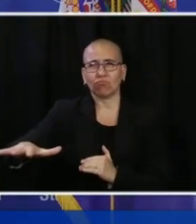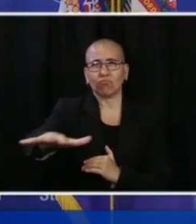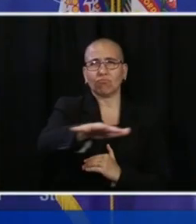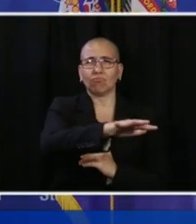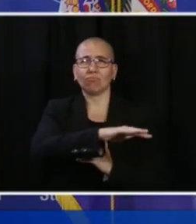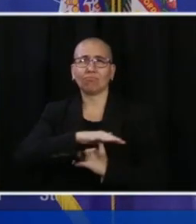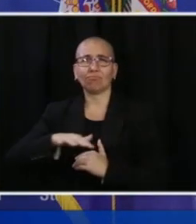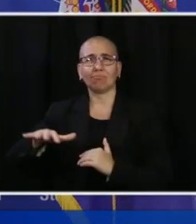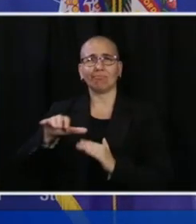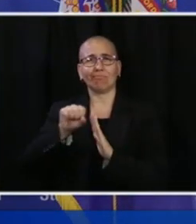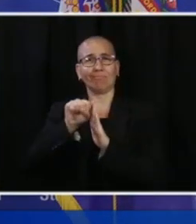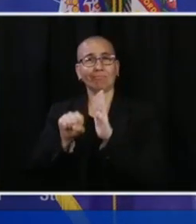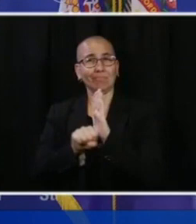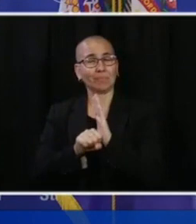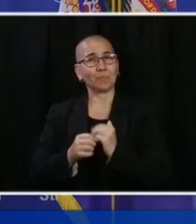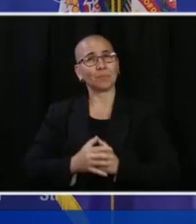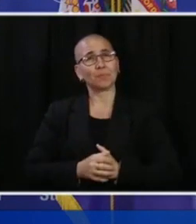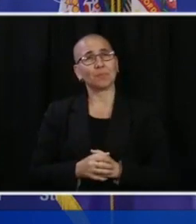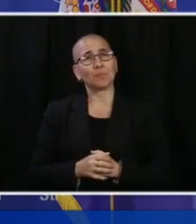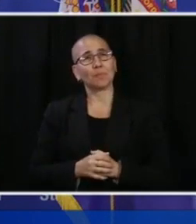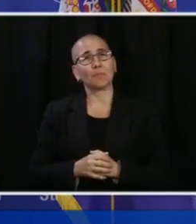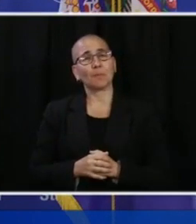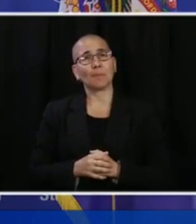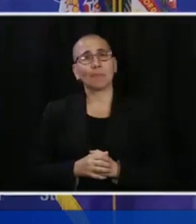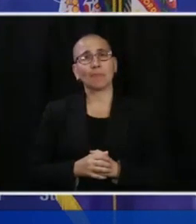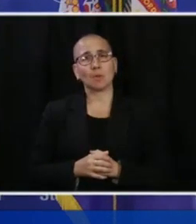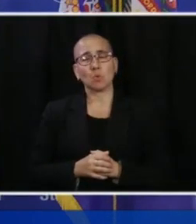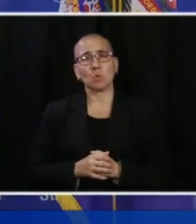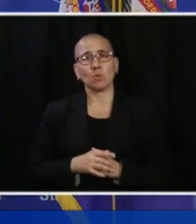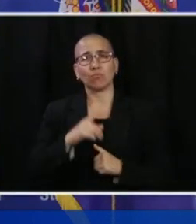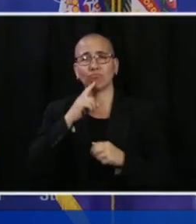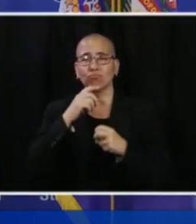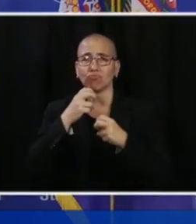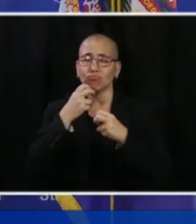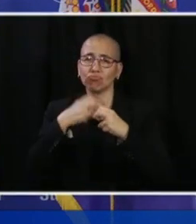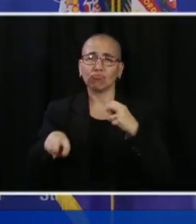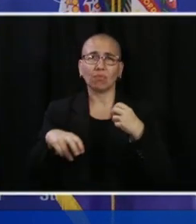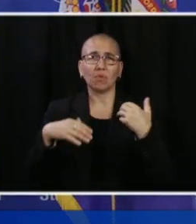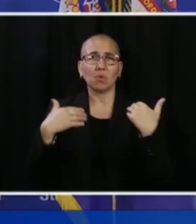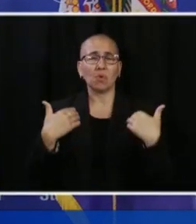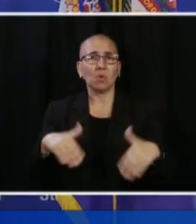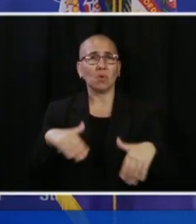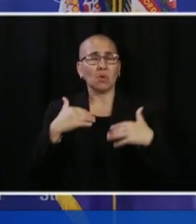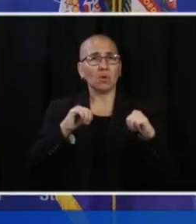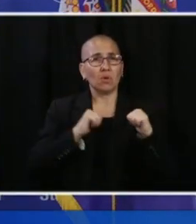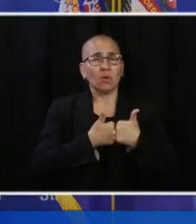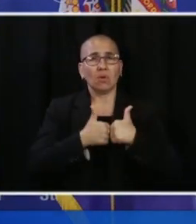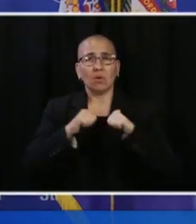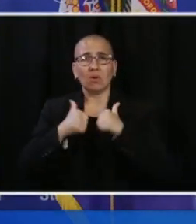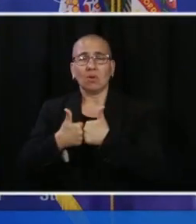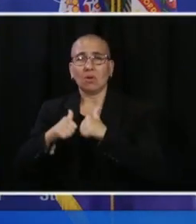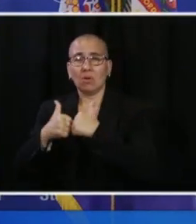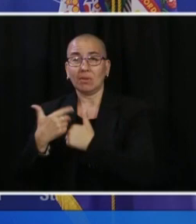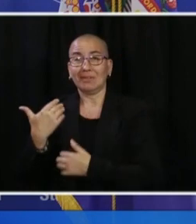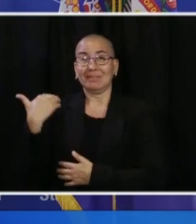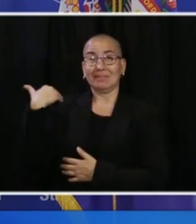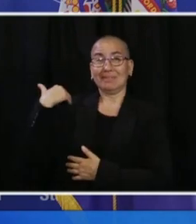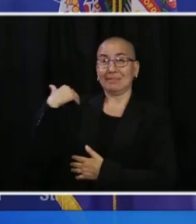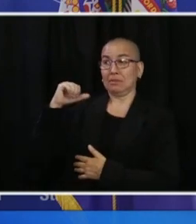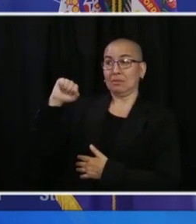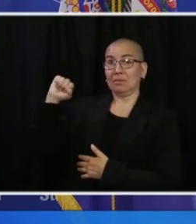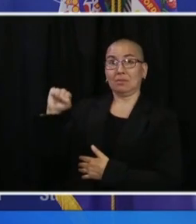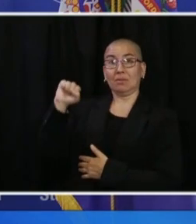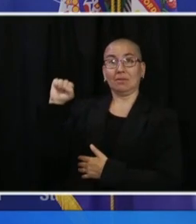very tough week, but to watch how Saturday and Sunday played out, a thank you to our public